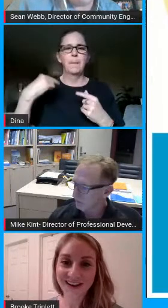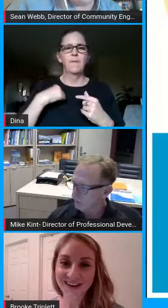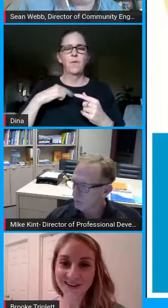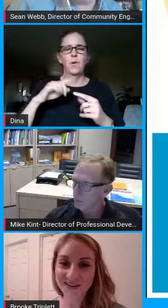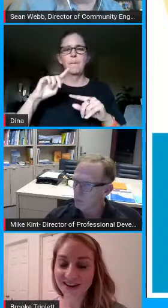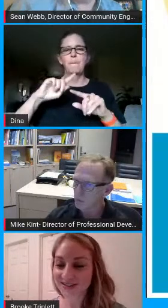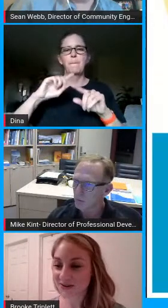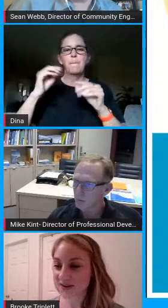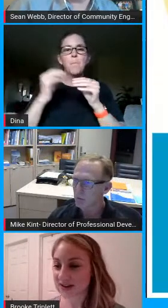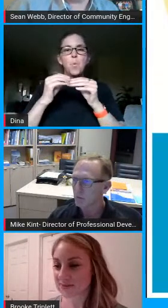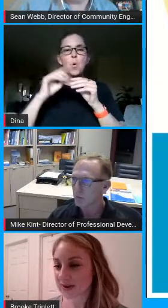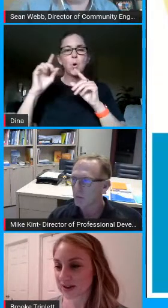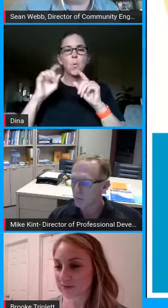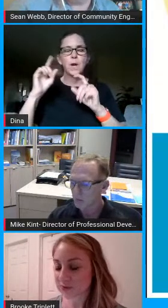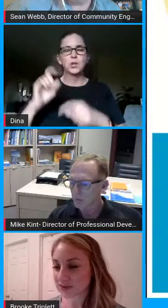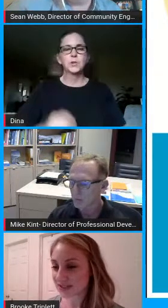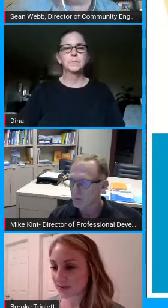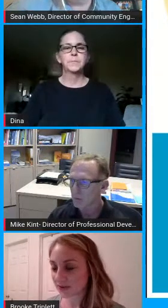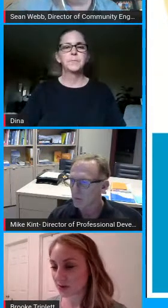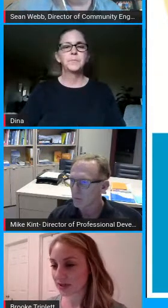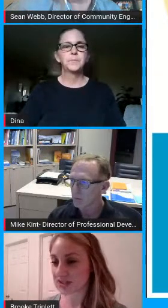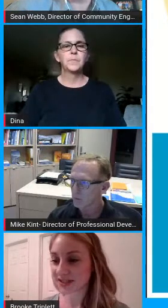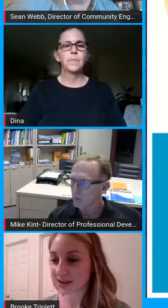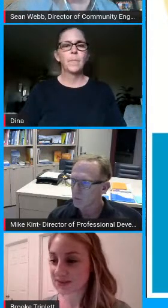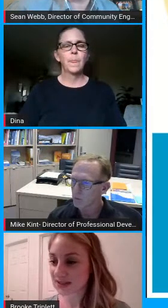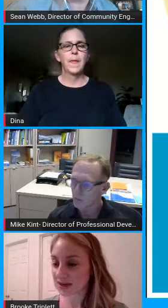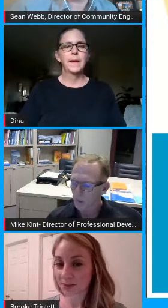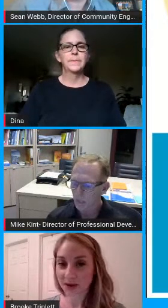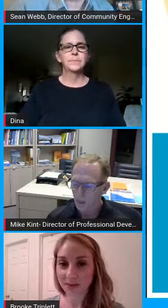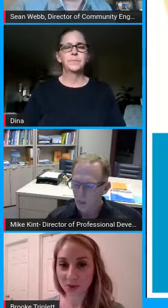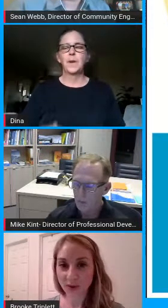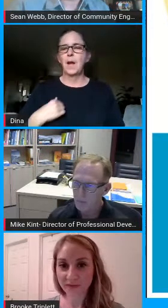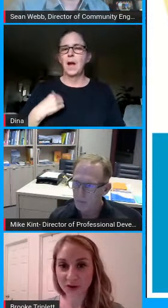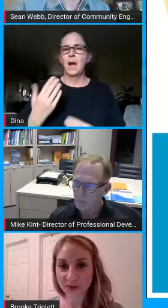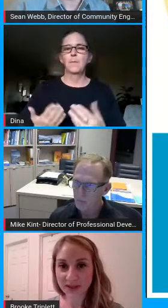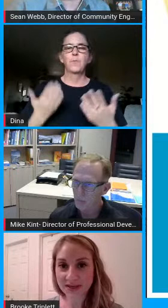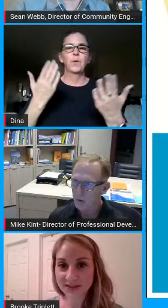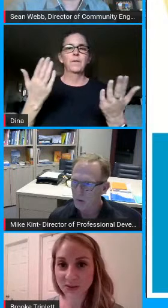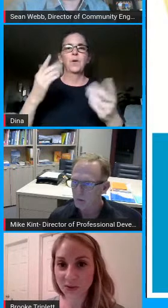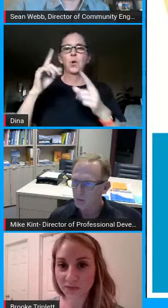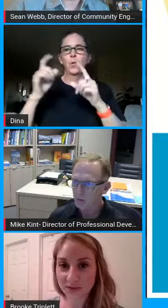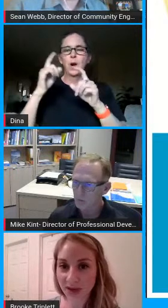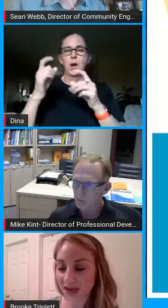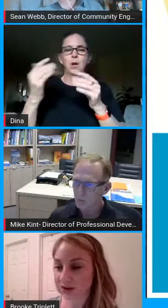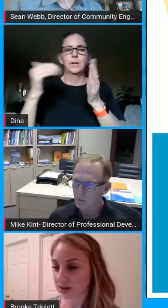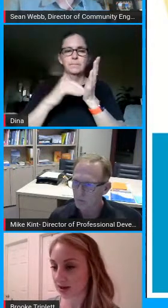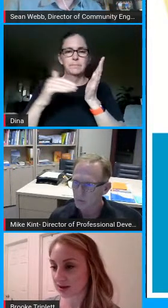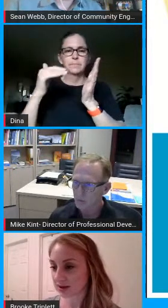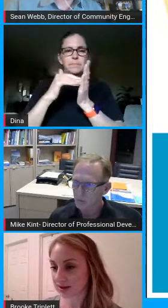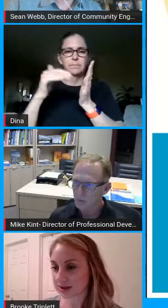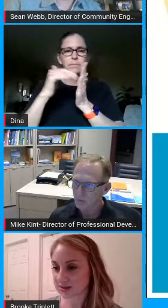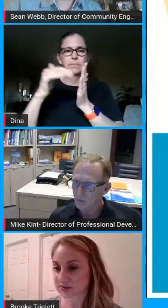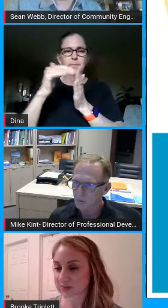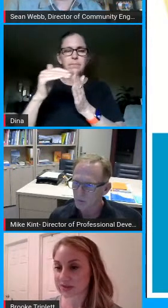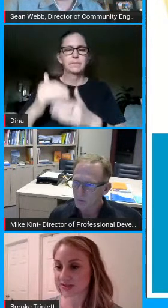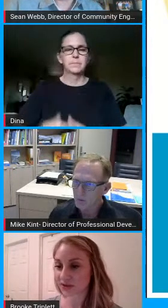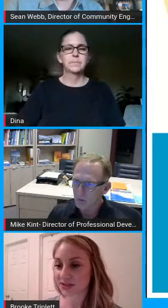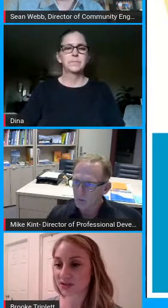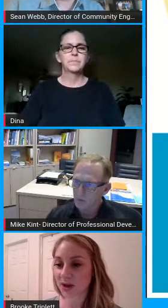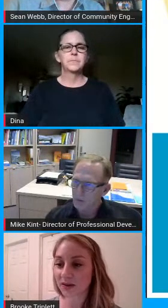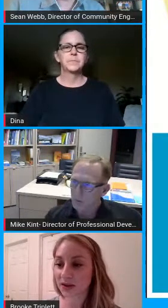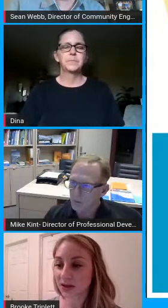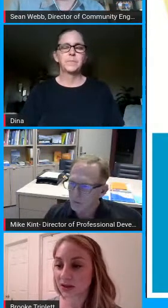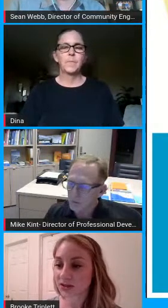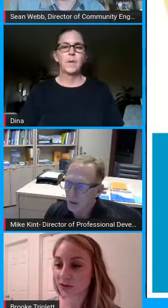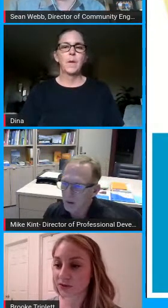all right okay so um i've pulled some of the questions that i'm seeing coming up quite frequently so hopefully mike uh can answer some of these